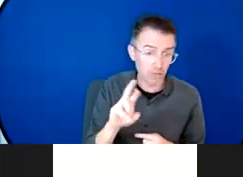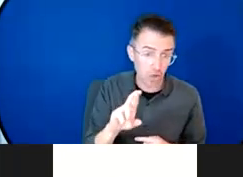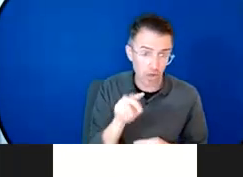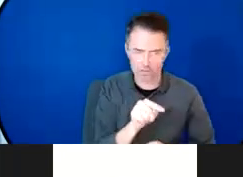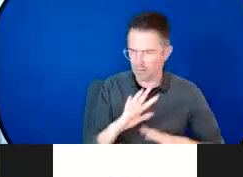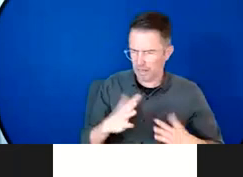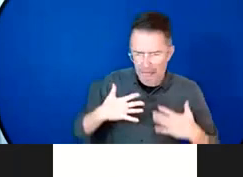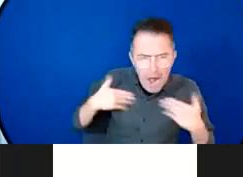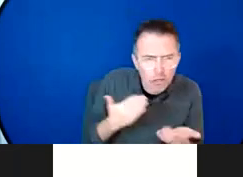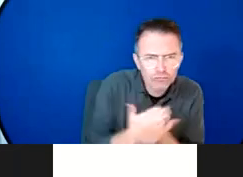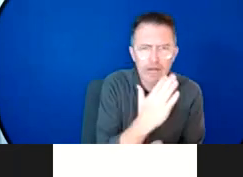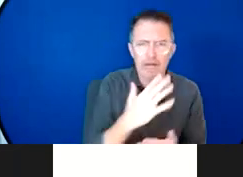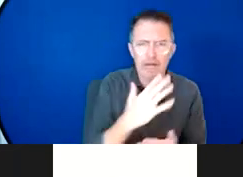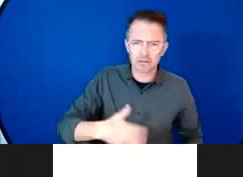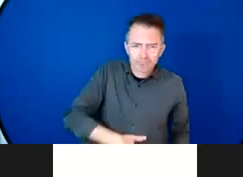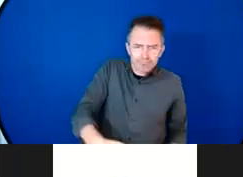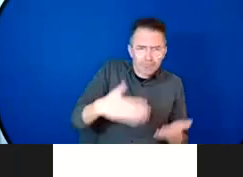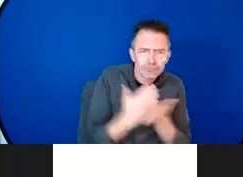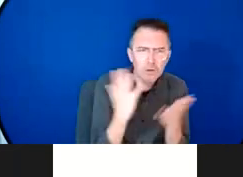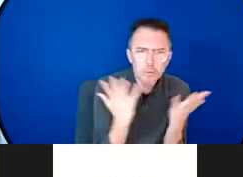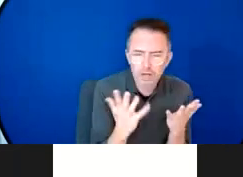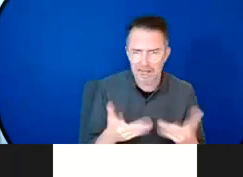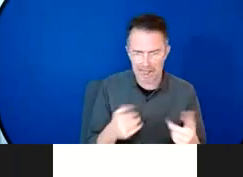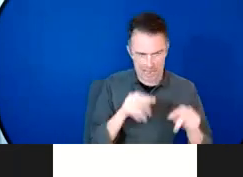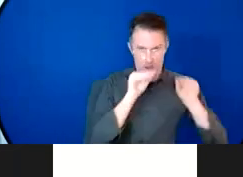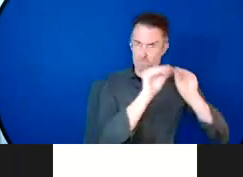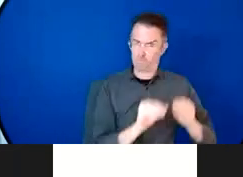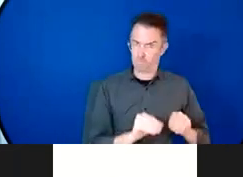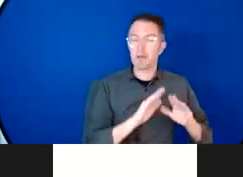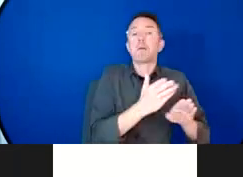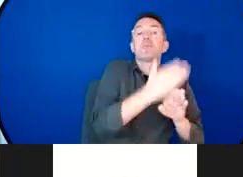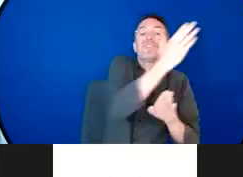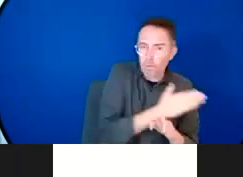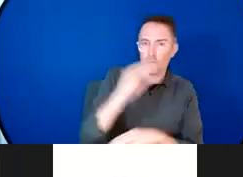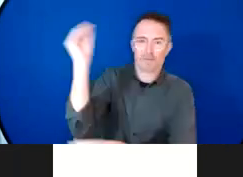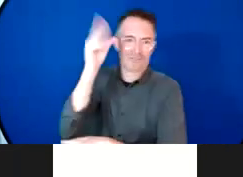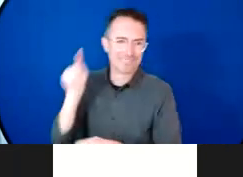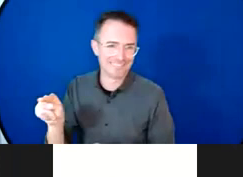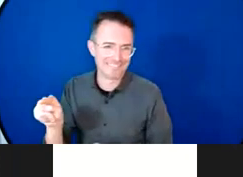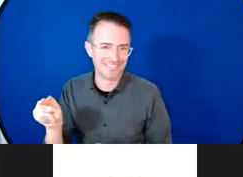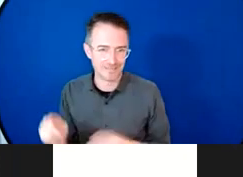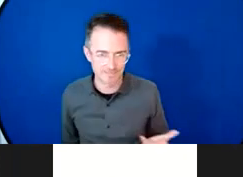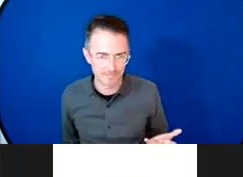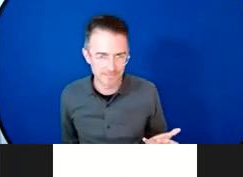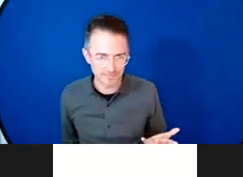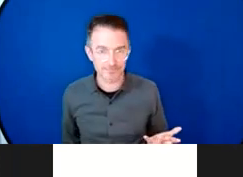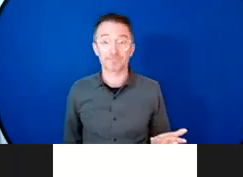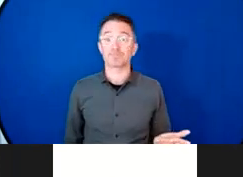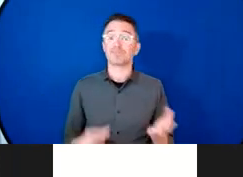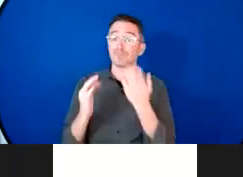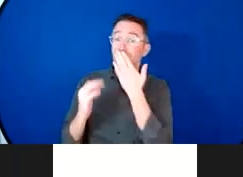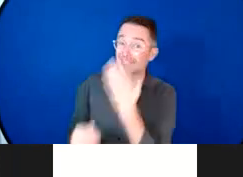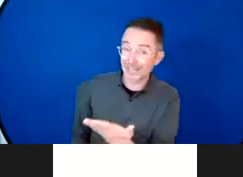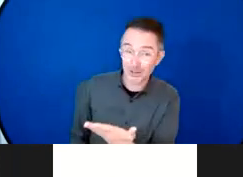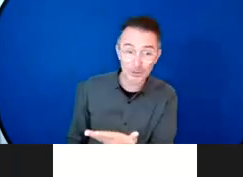really running for time and Gareth I think you would have heard minister call out for financing